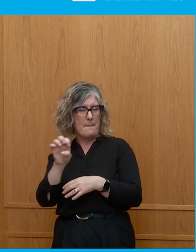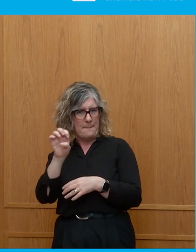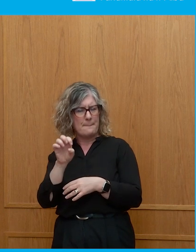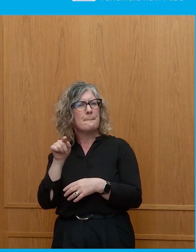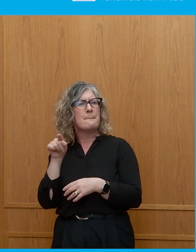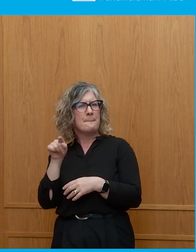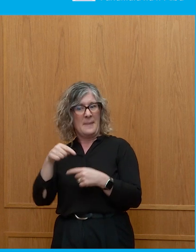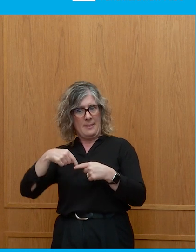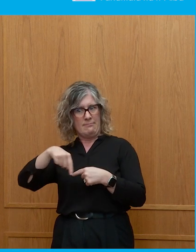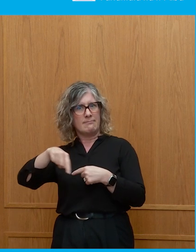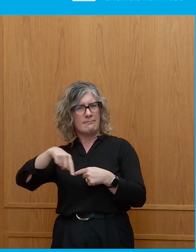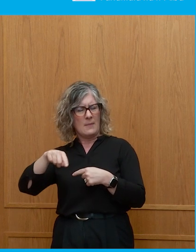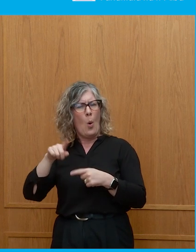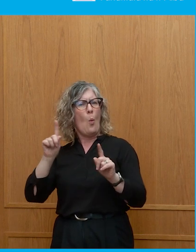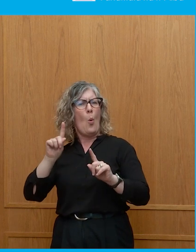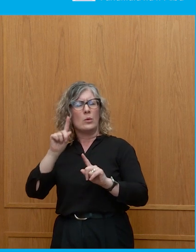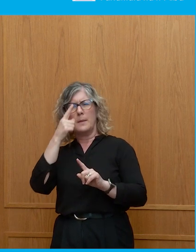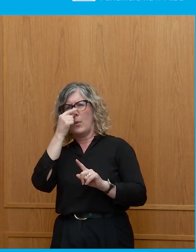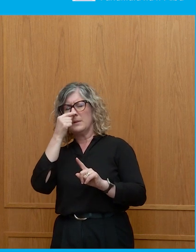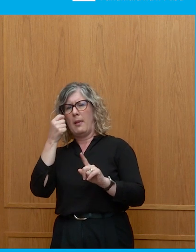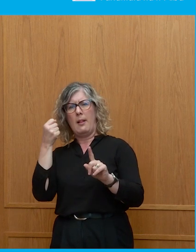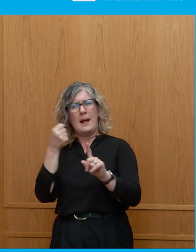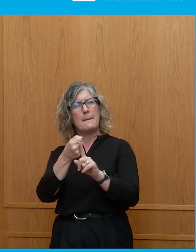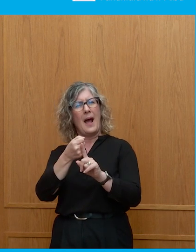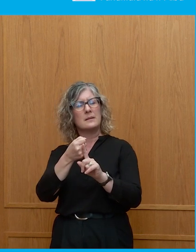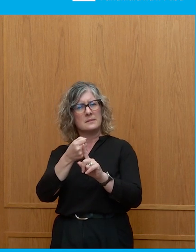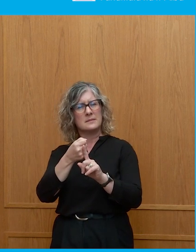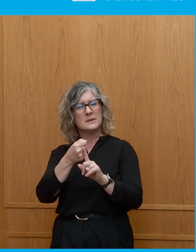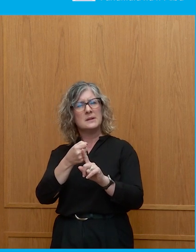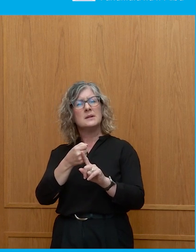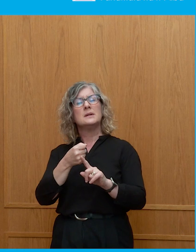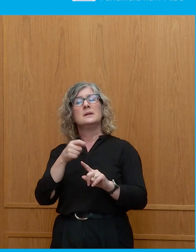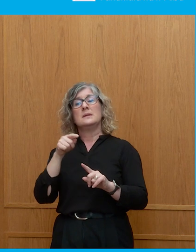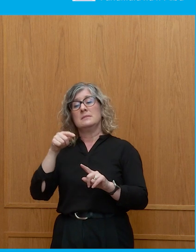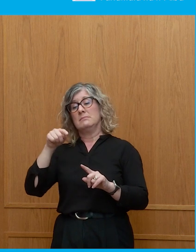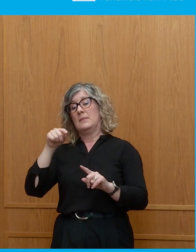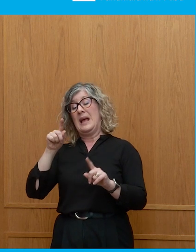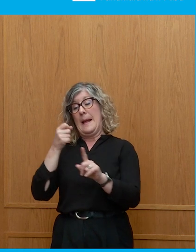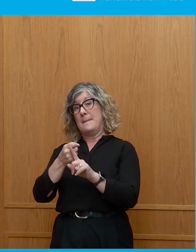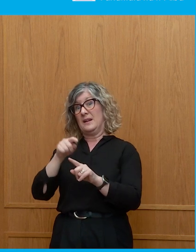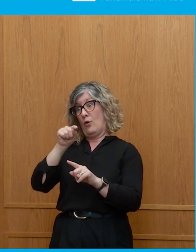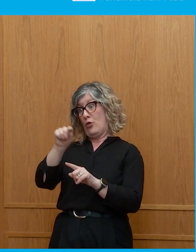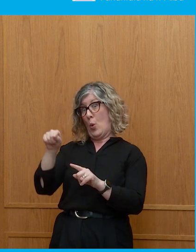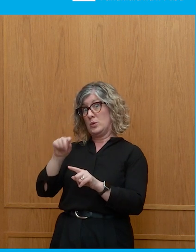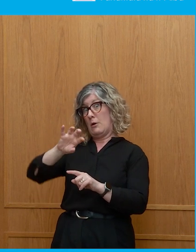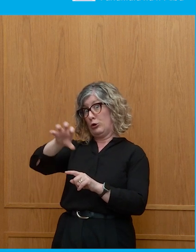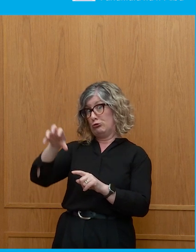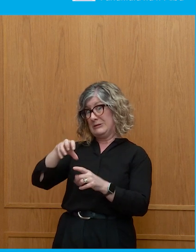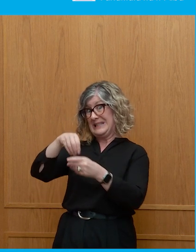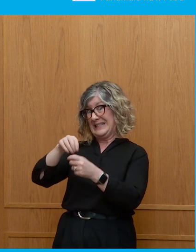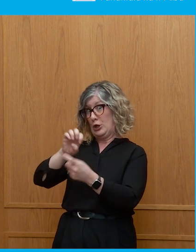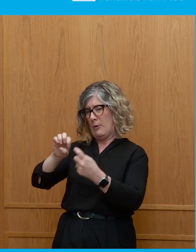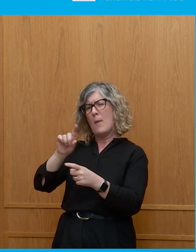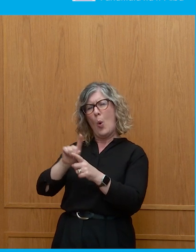potential implications are, not just within the nations that are holding them, but for the dynamics and the political